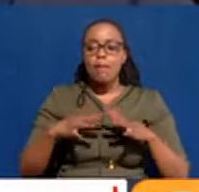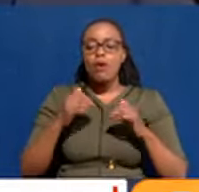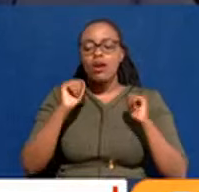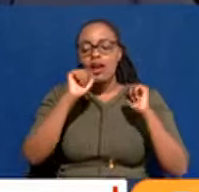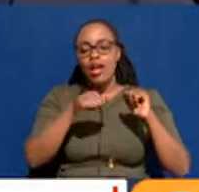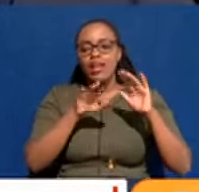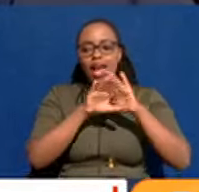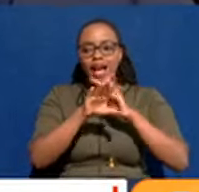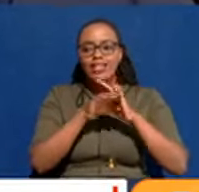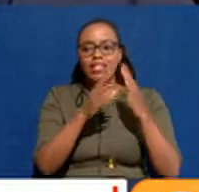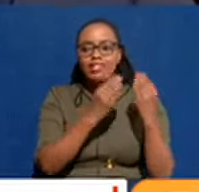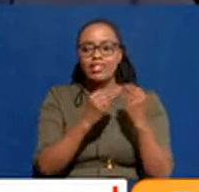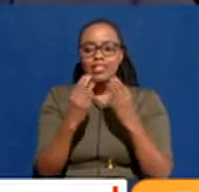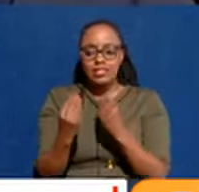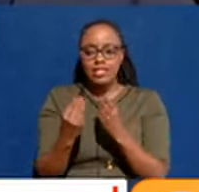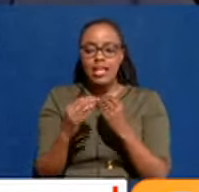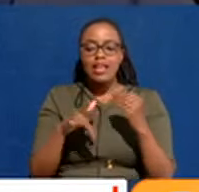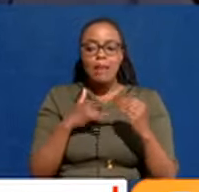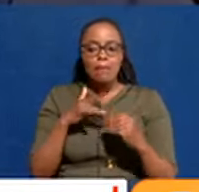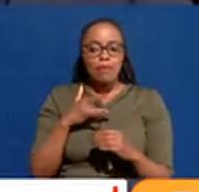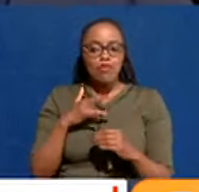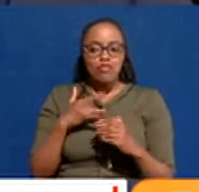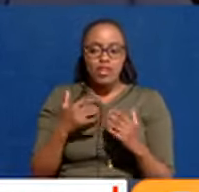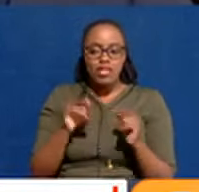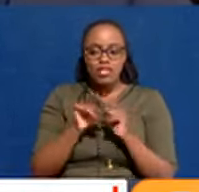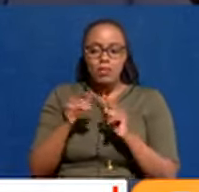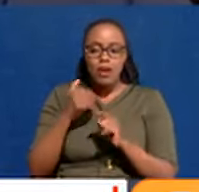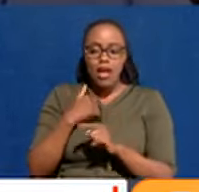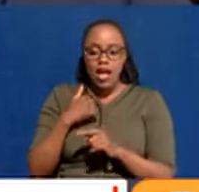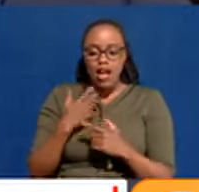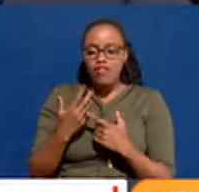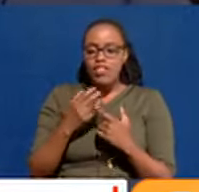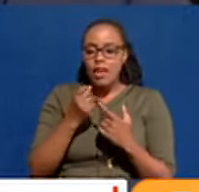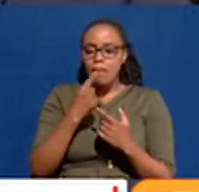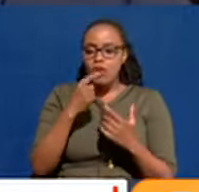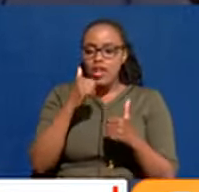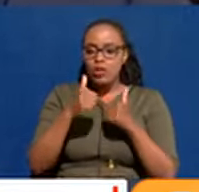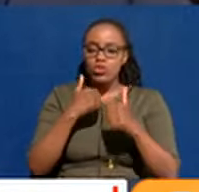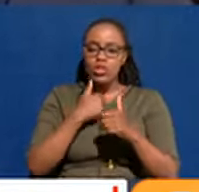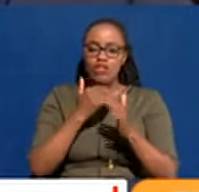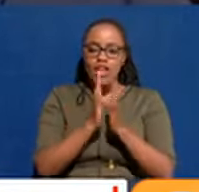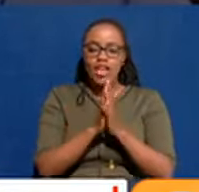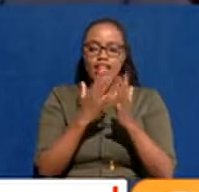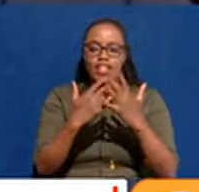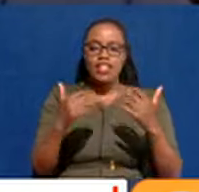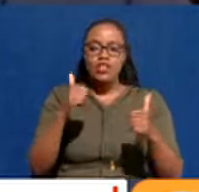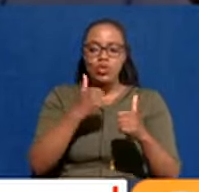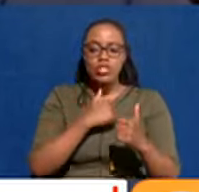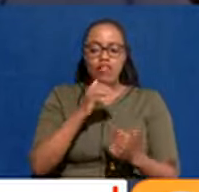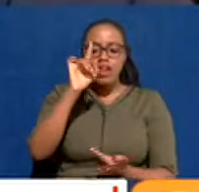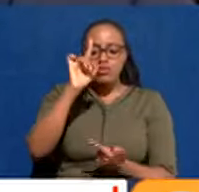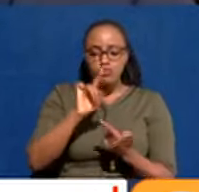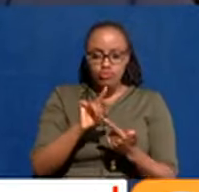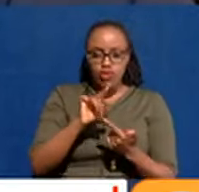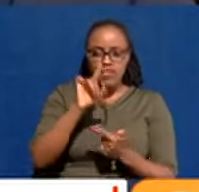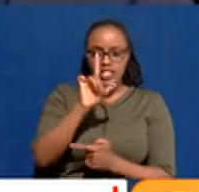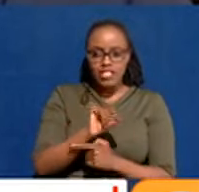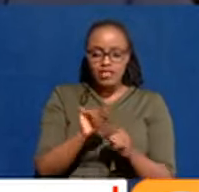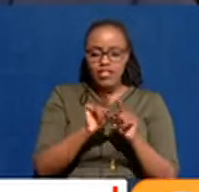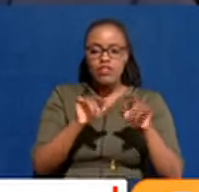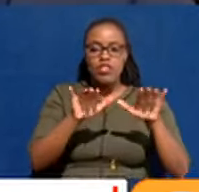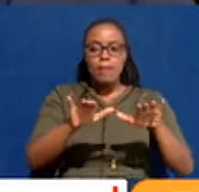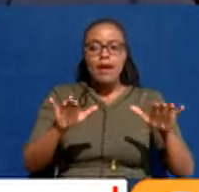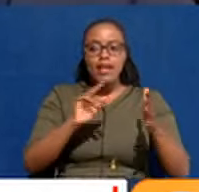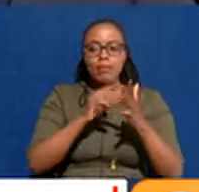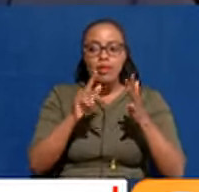easily, and people feel are amenable to the kind of products and goods and services they're offering in those markets.